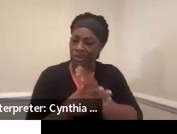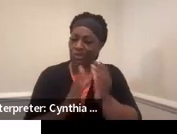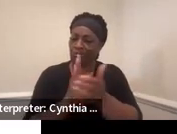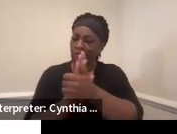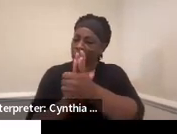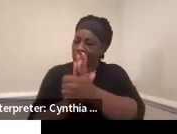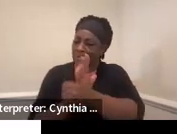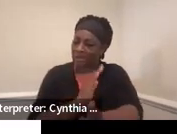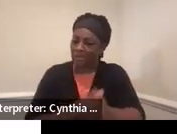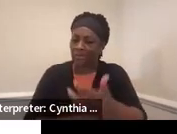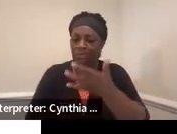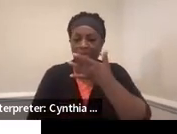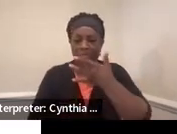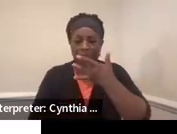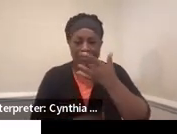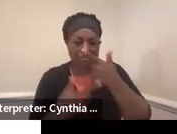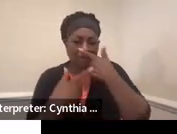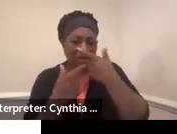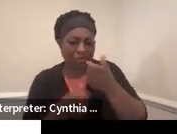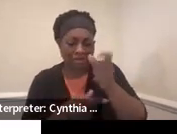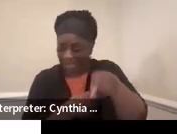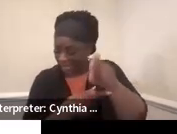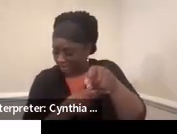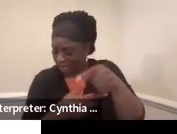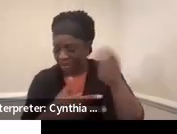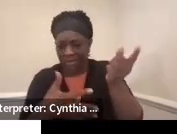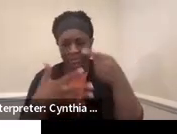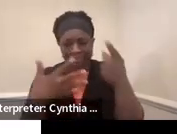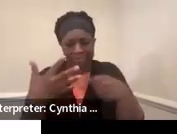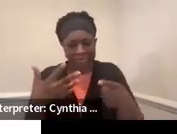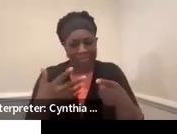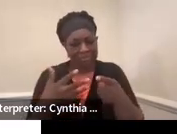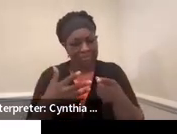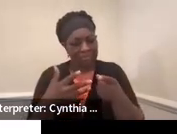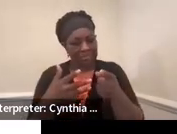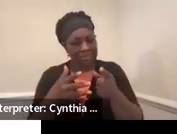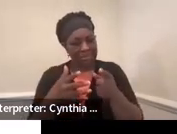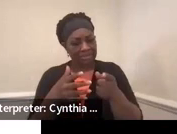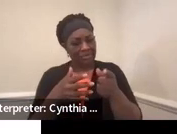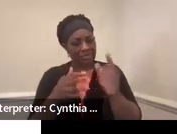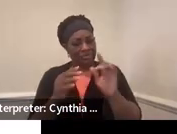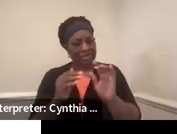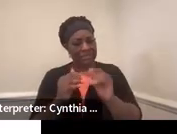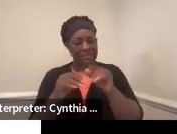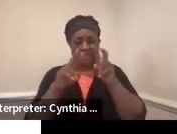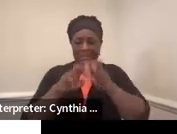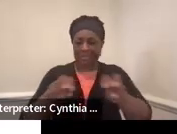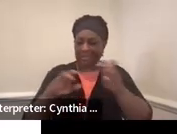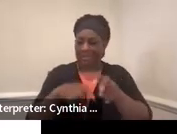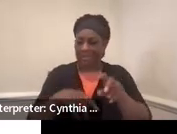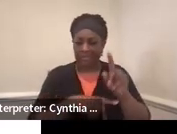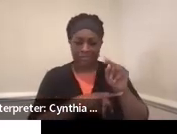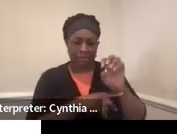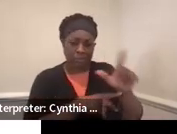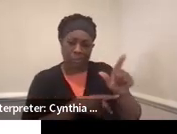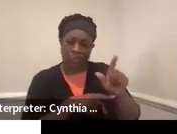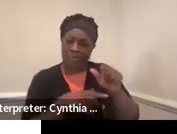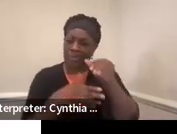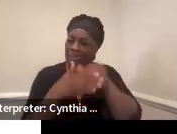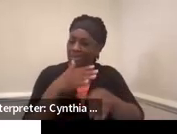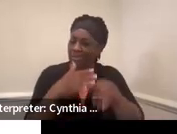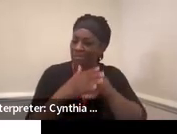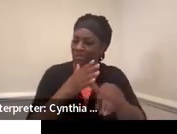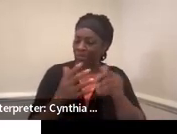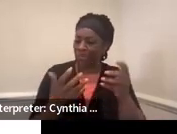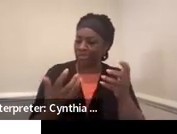their preferences, interests, and needs in that way because that assessment tool is accessible to that student.